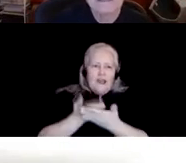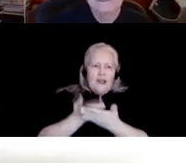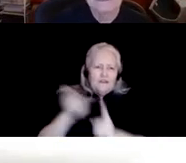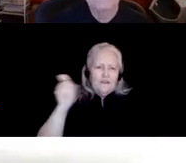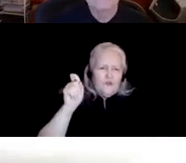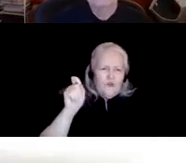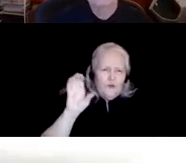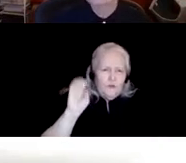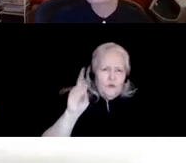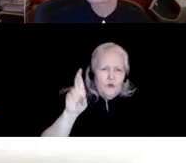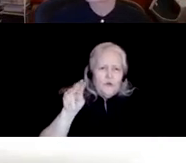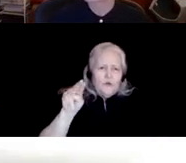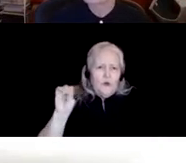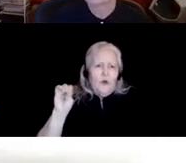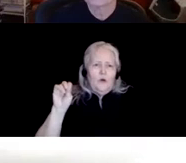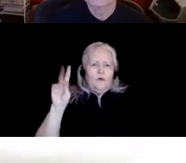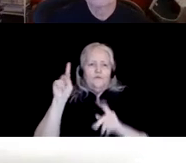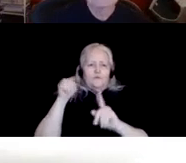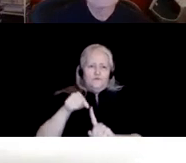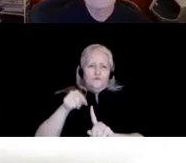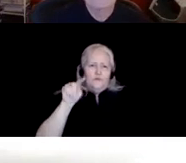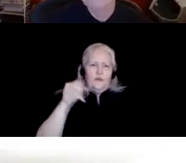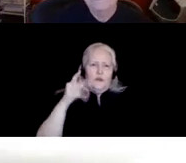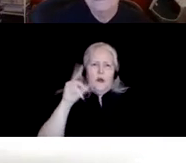Typology of Complementation Strategies.